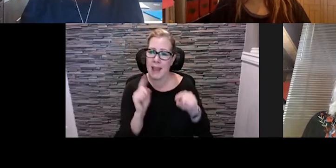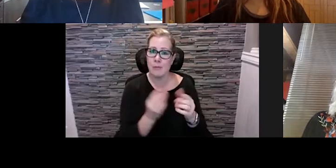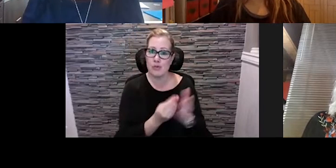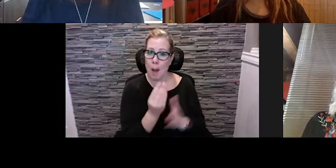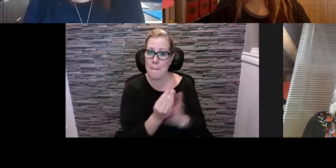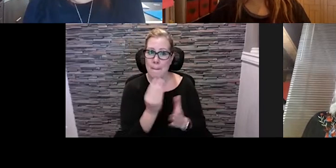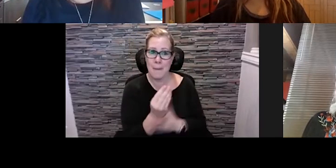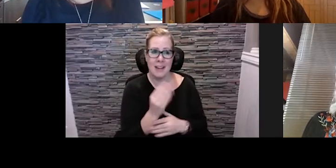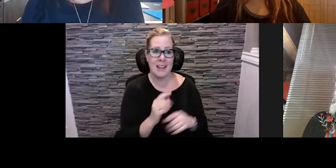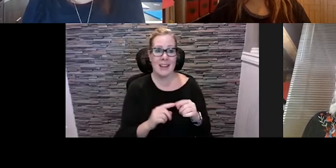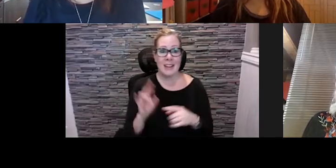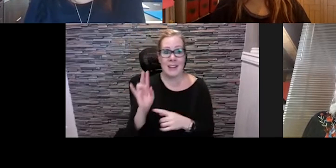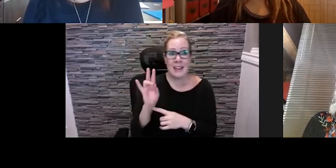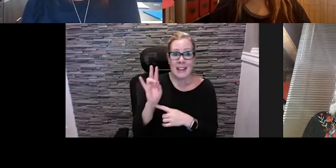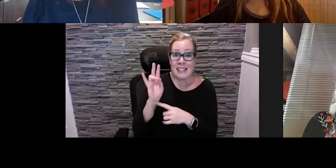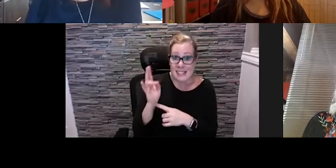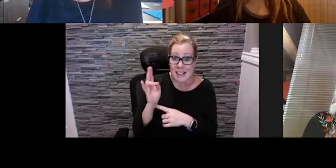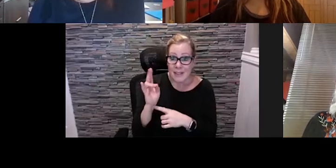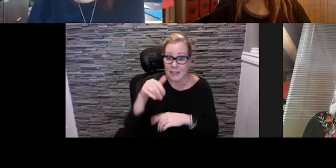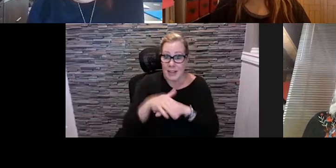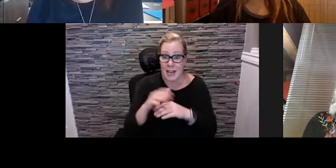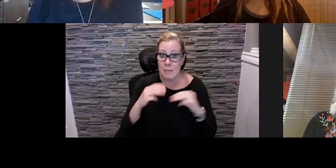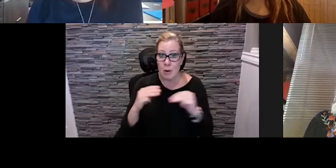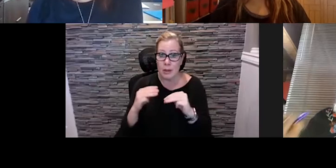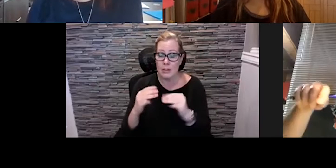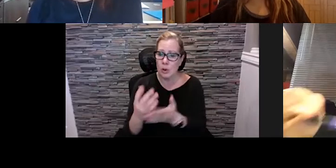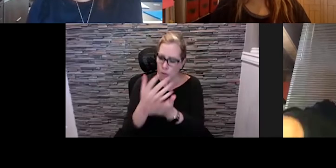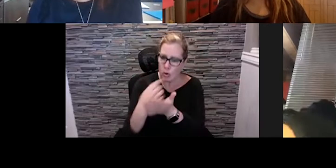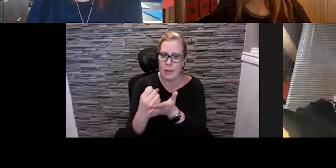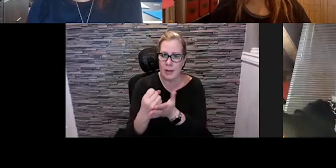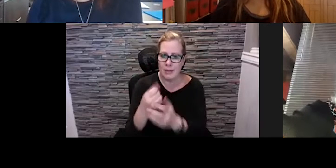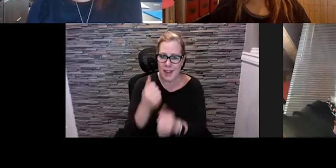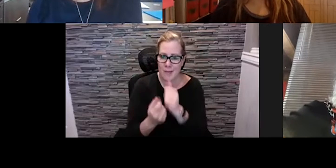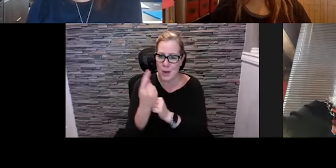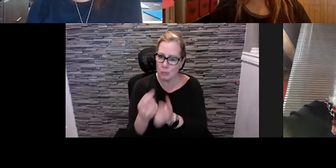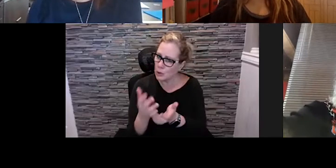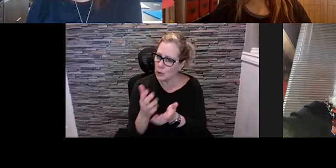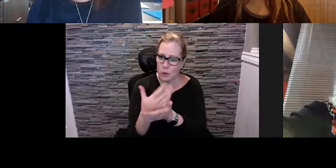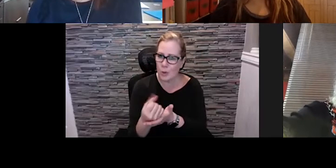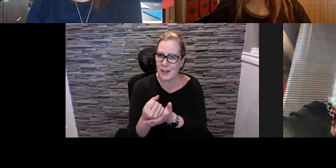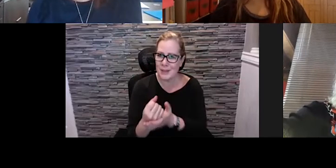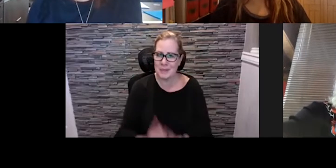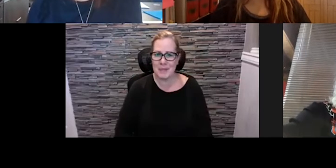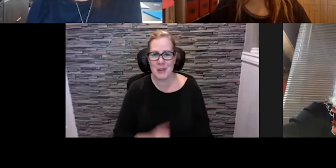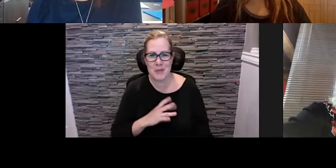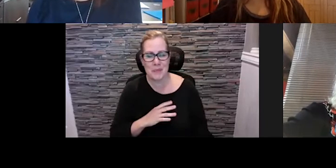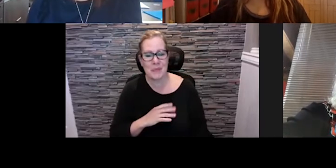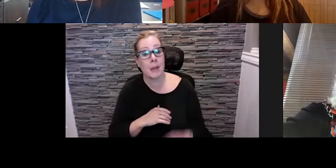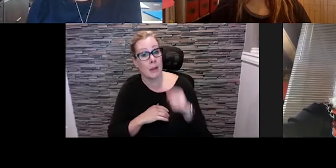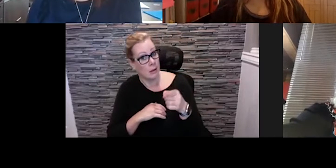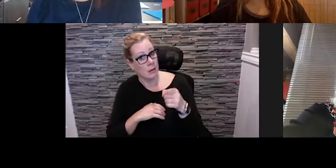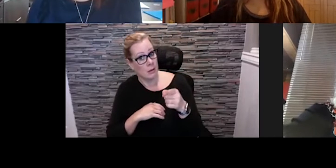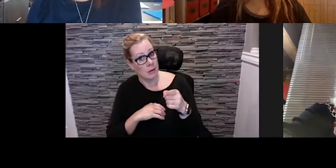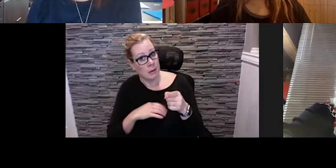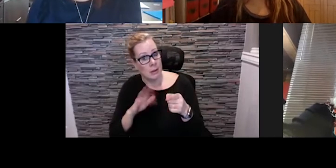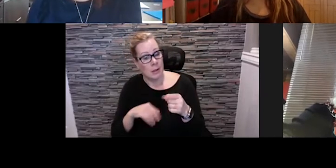of the seven night markets we sold out every single one. People Jennifer and Teresa so when people are you know planning their events and